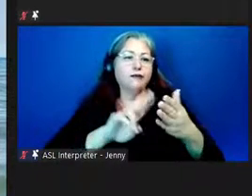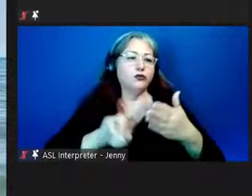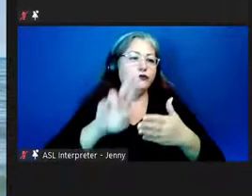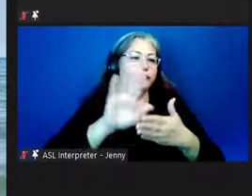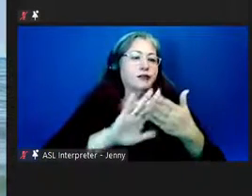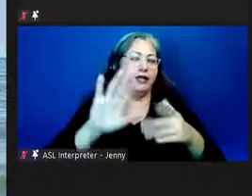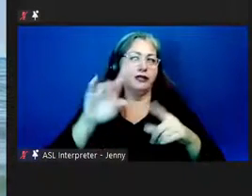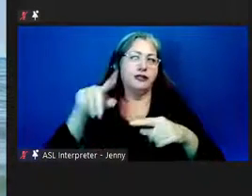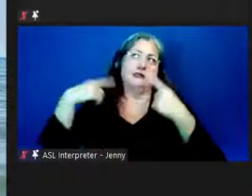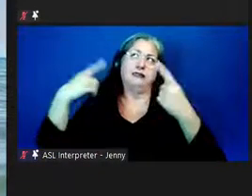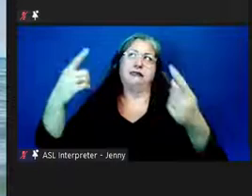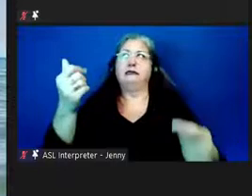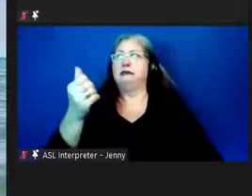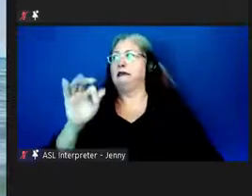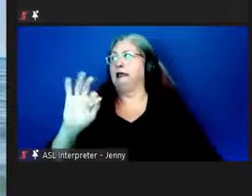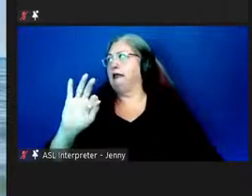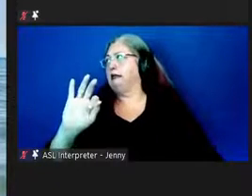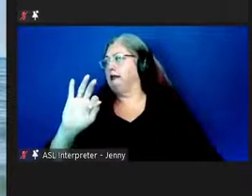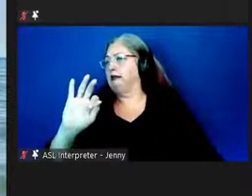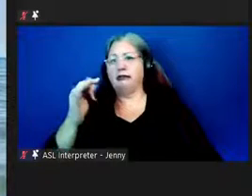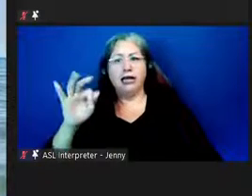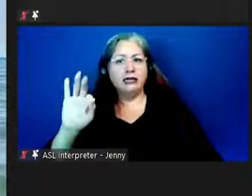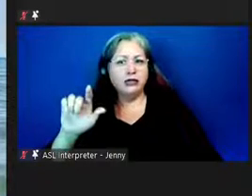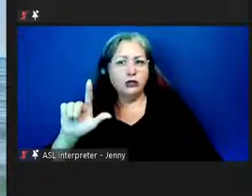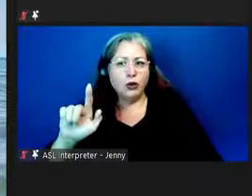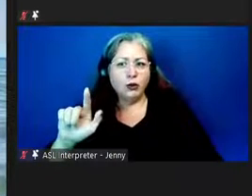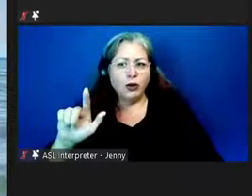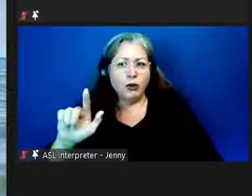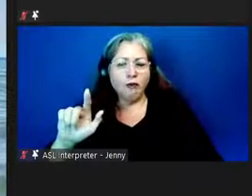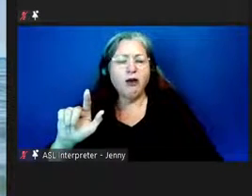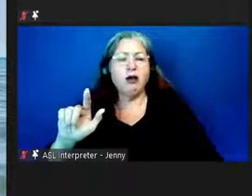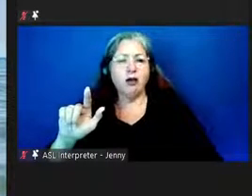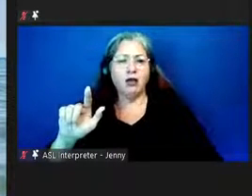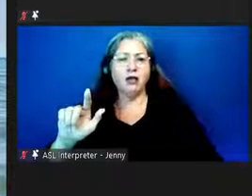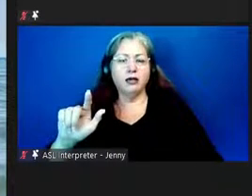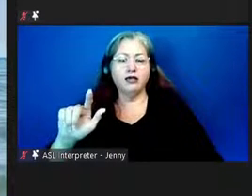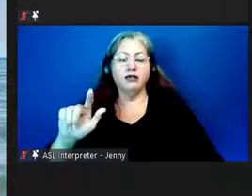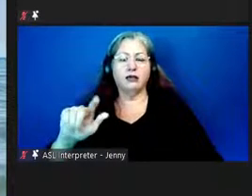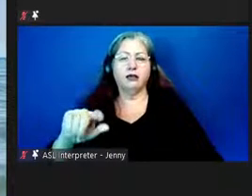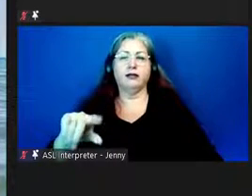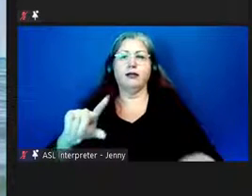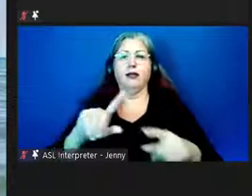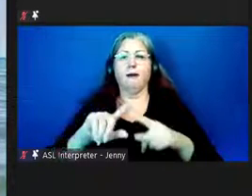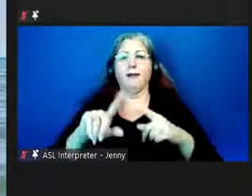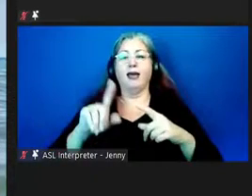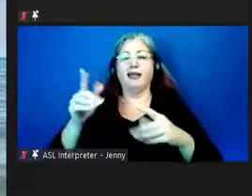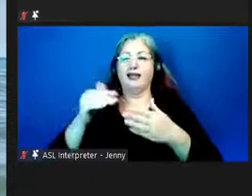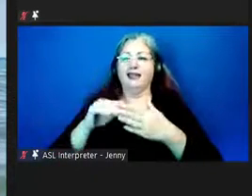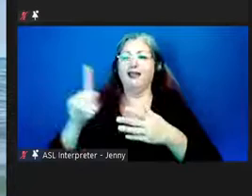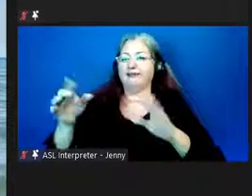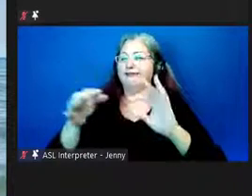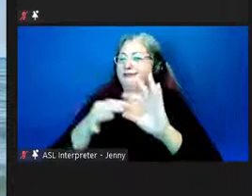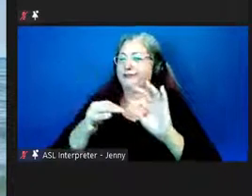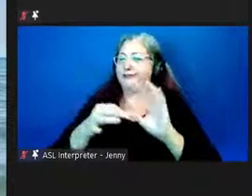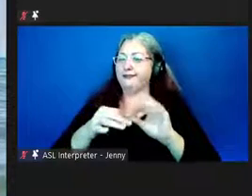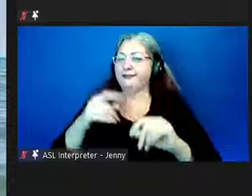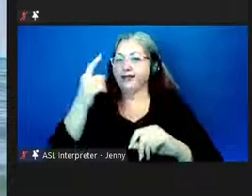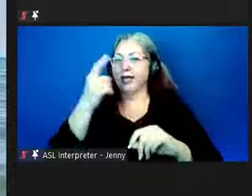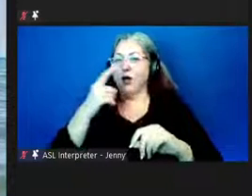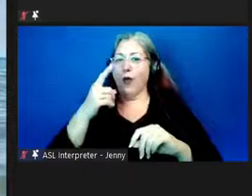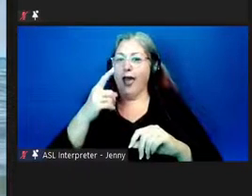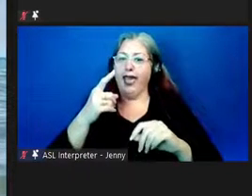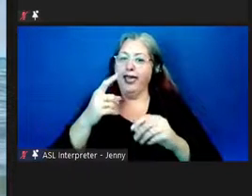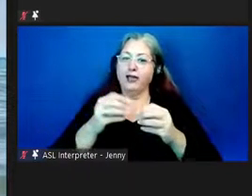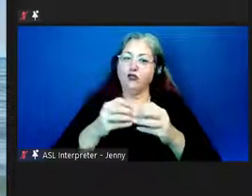1921. But as he was saying about the Hawaiian Renaissance,